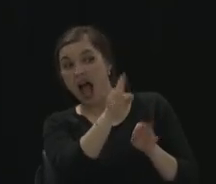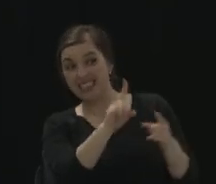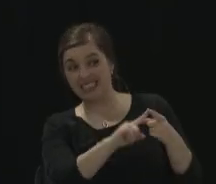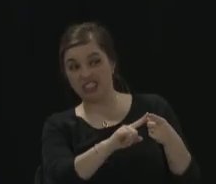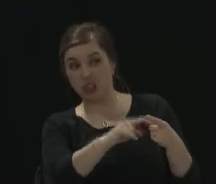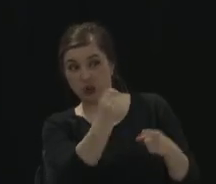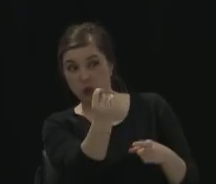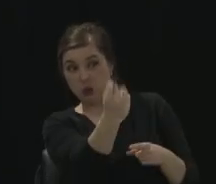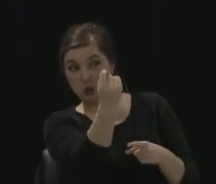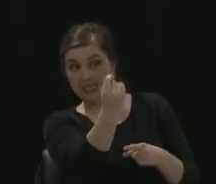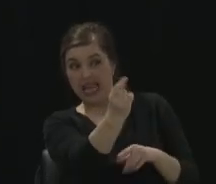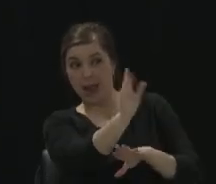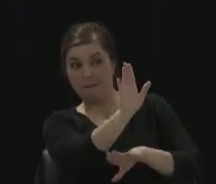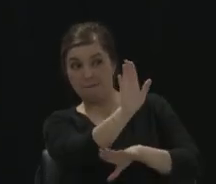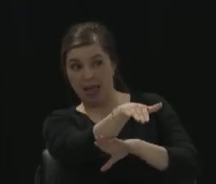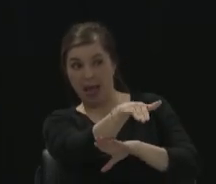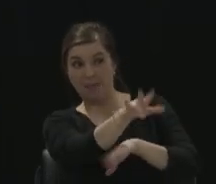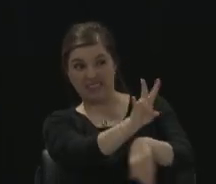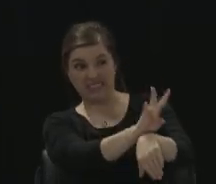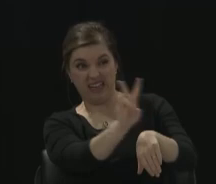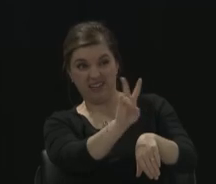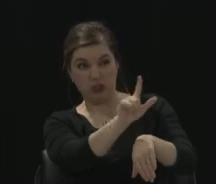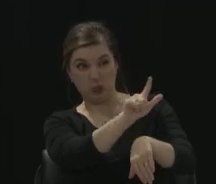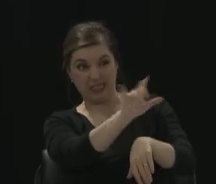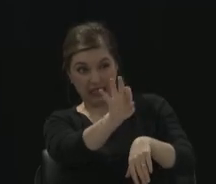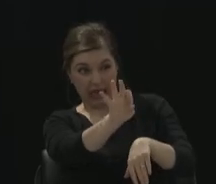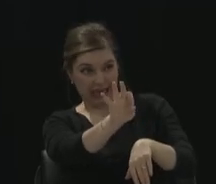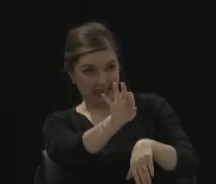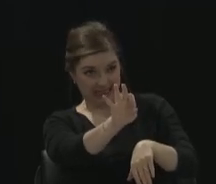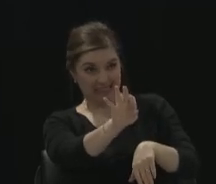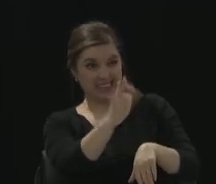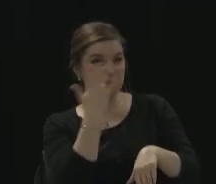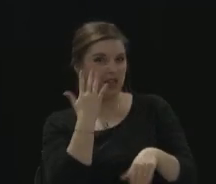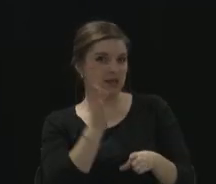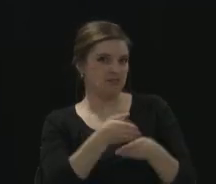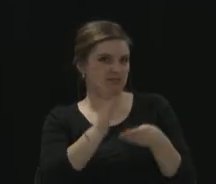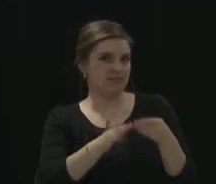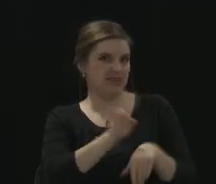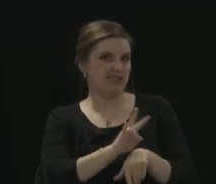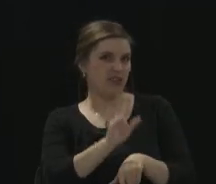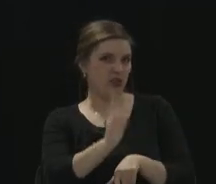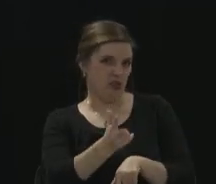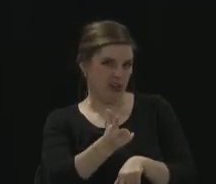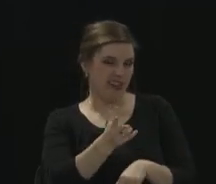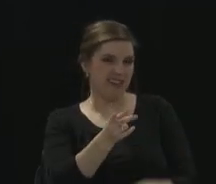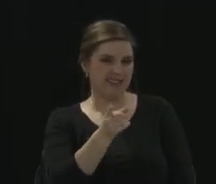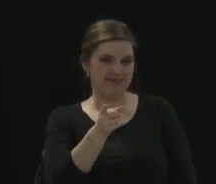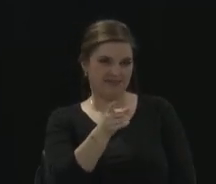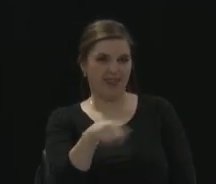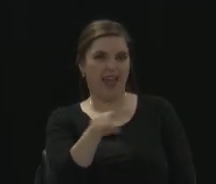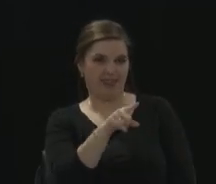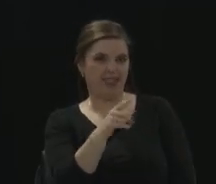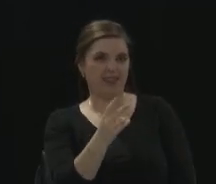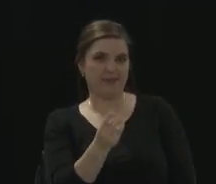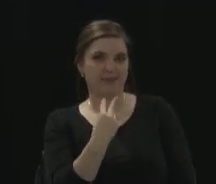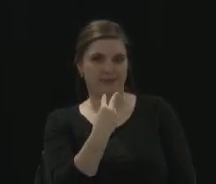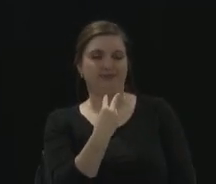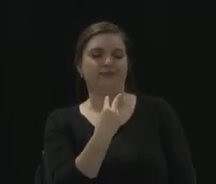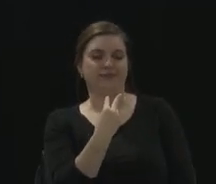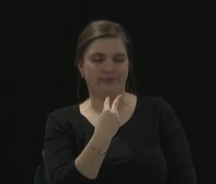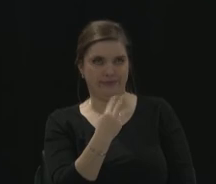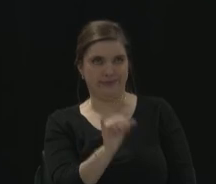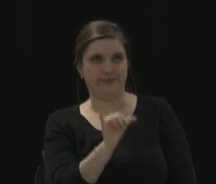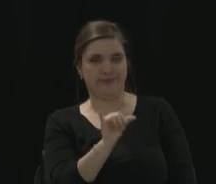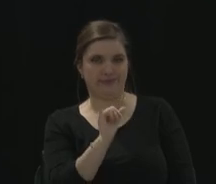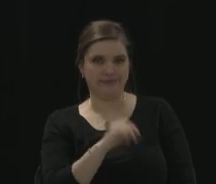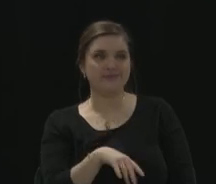on Tuesday PM to vote. And they thought it was, you know, they like, oh, okay. So hopefully those voters will